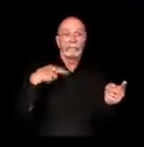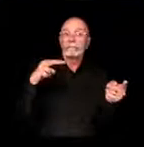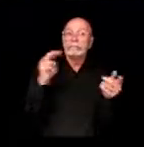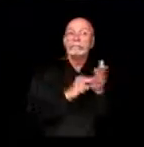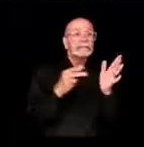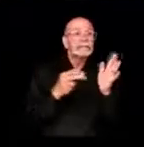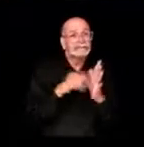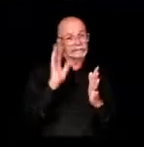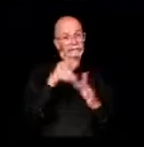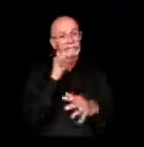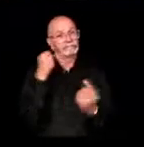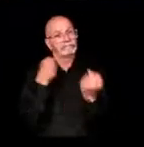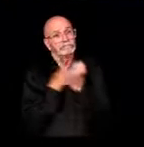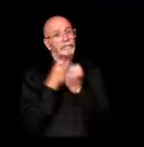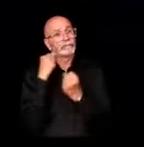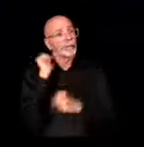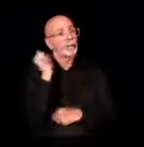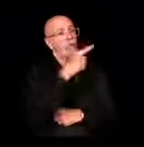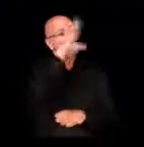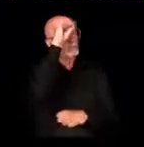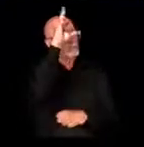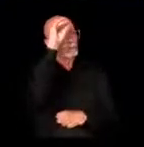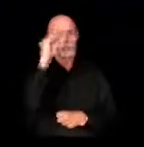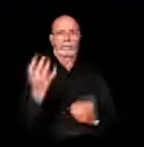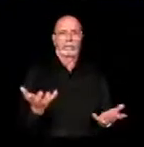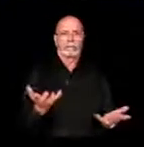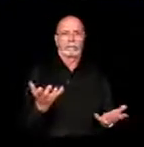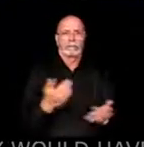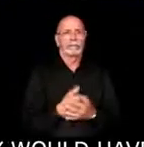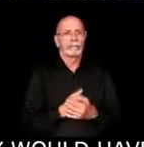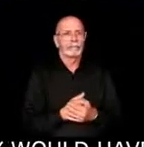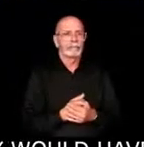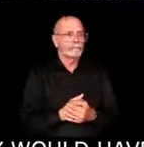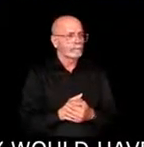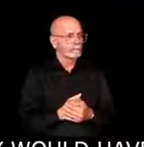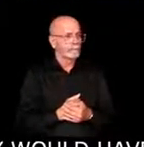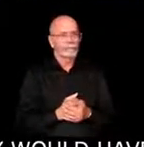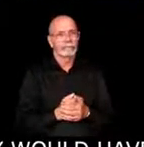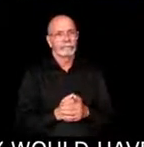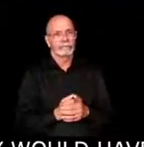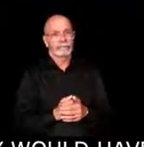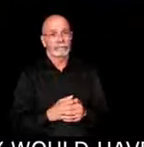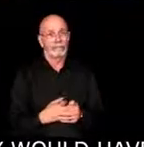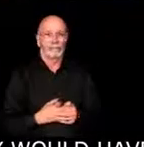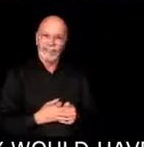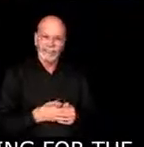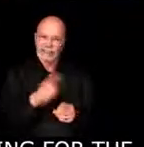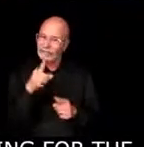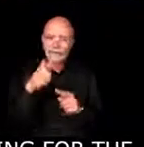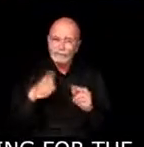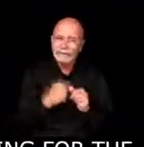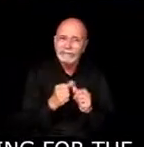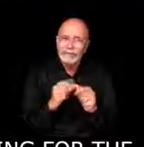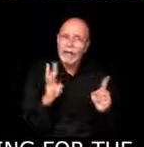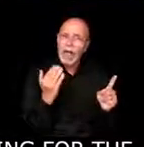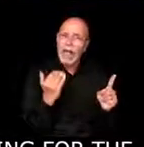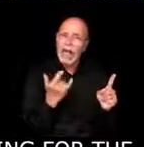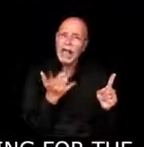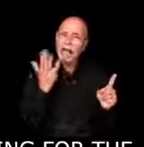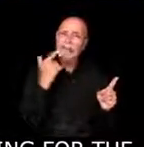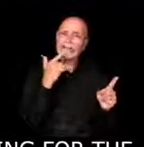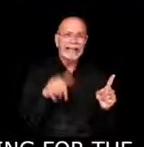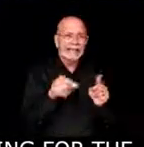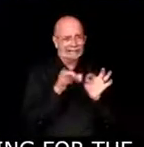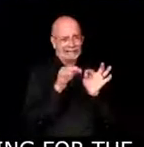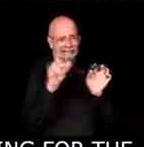noted that because it would be a wildly inappropriate thing for the Commission of the RCMP to say to the Nova Scotia Director of